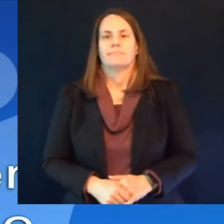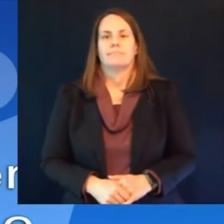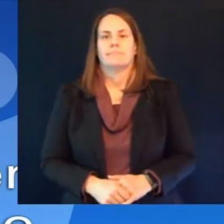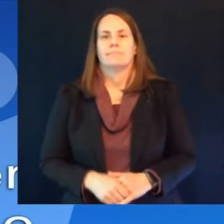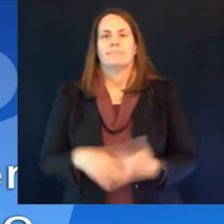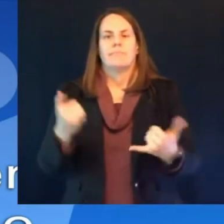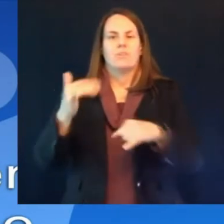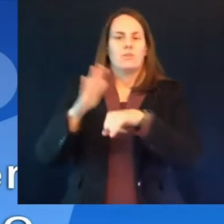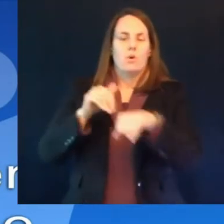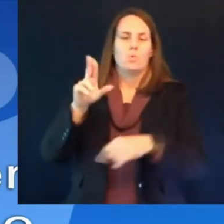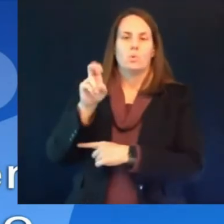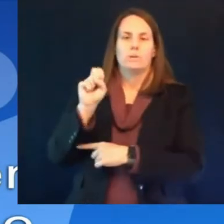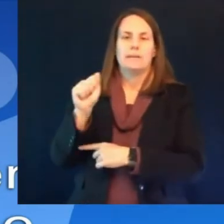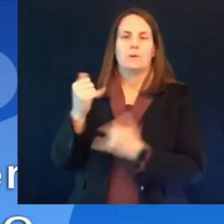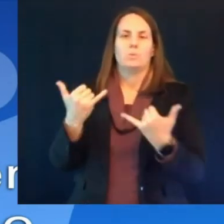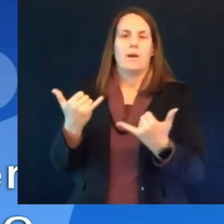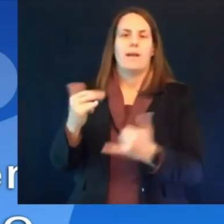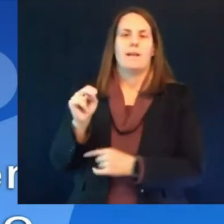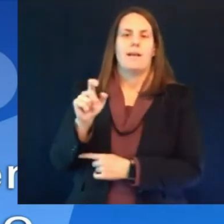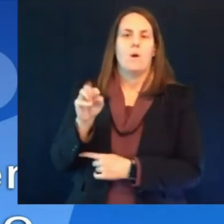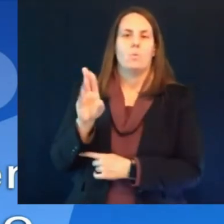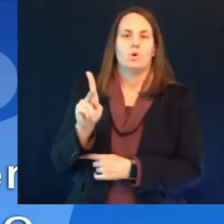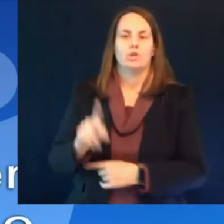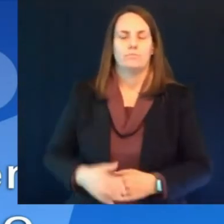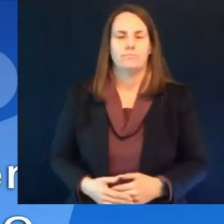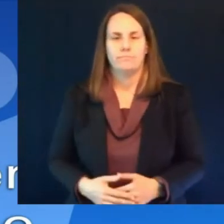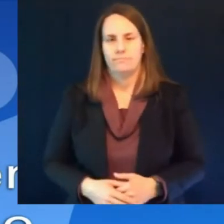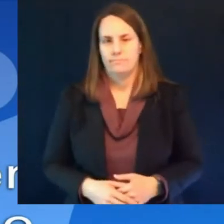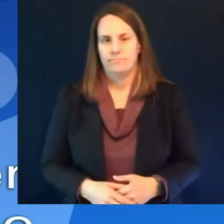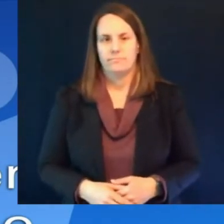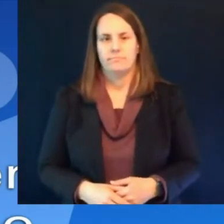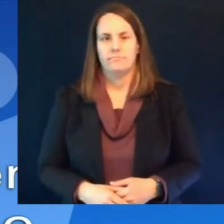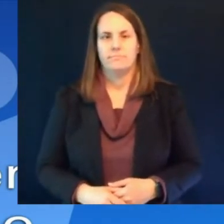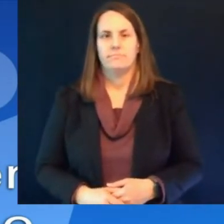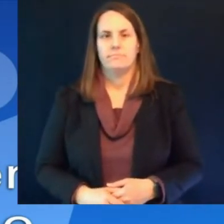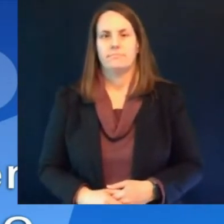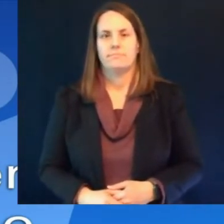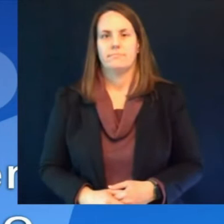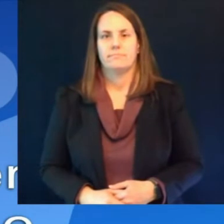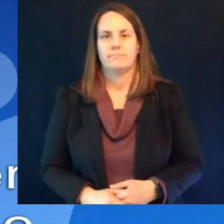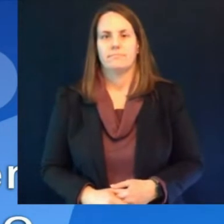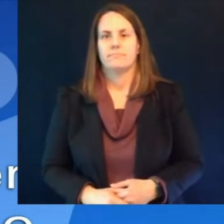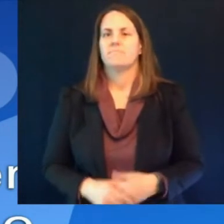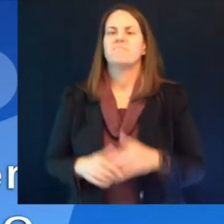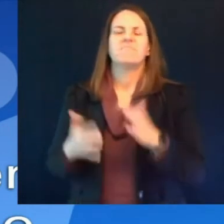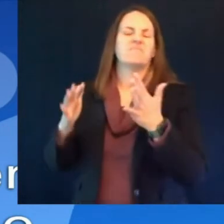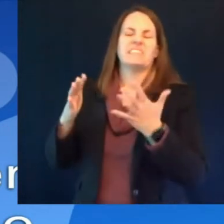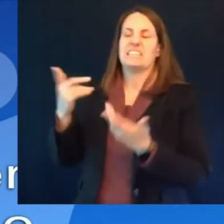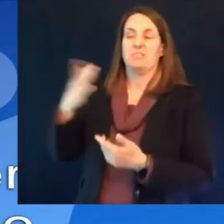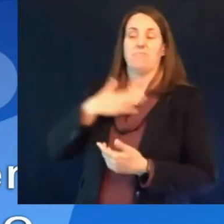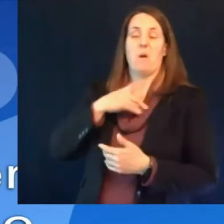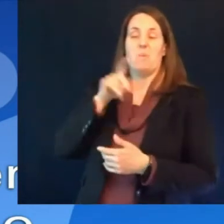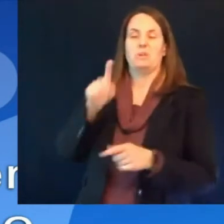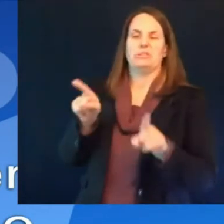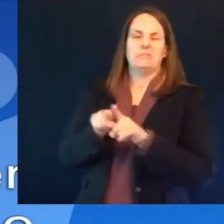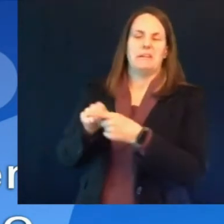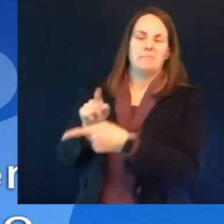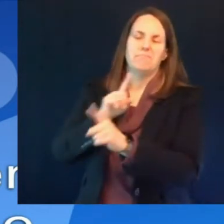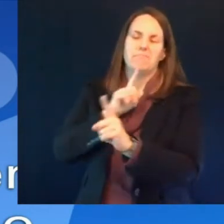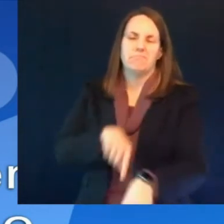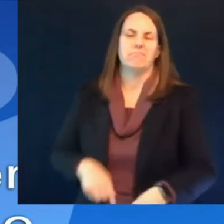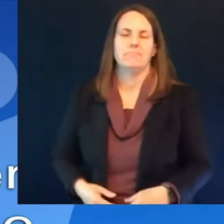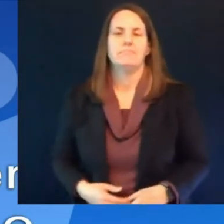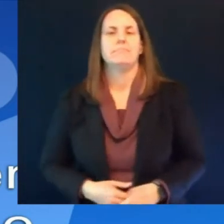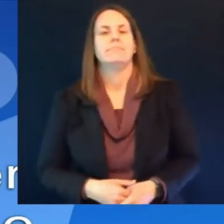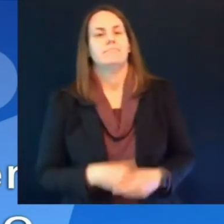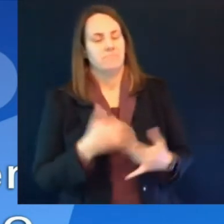hi my questions already been answered thank you okay thank you to stephanie hoff now